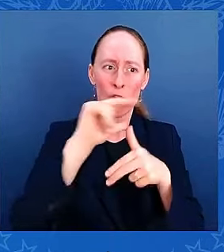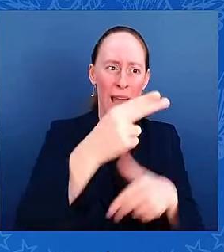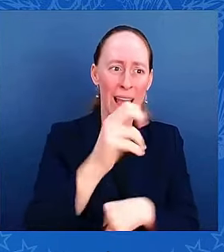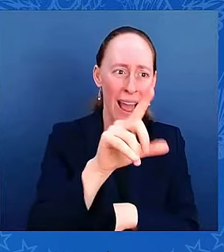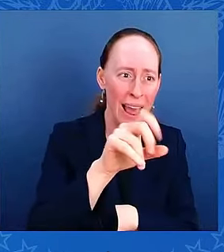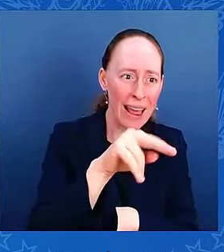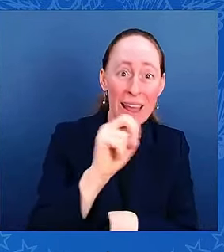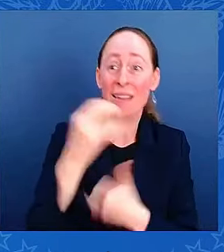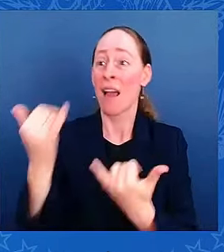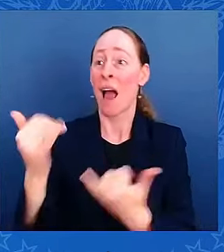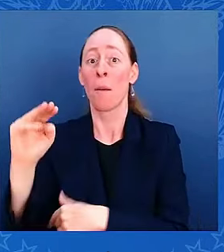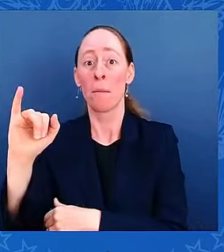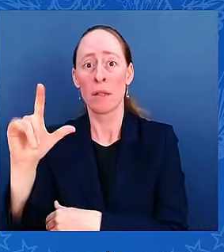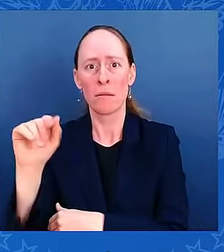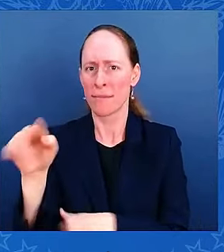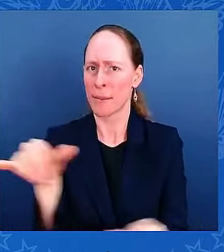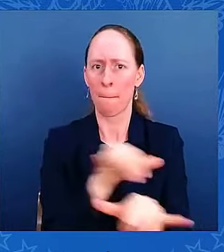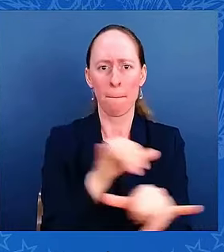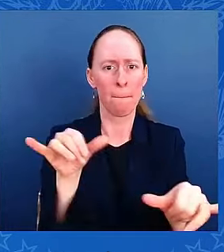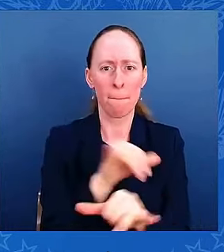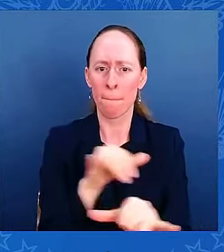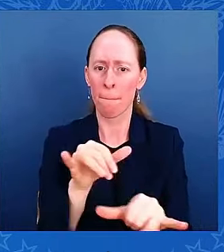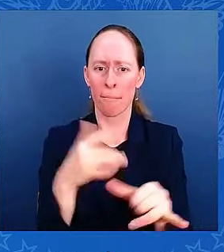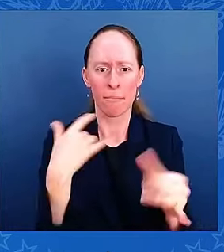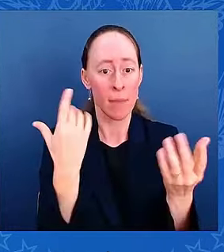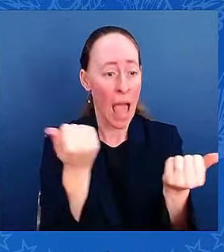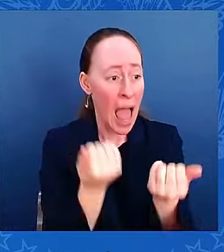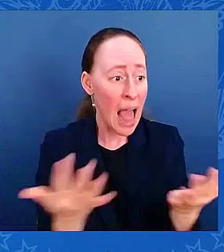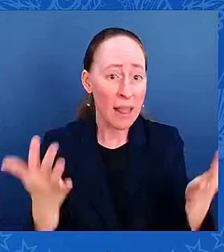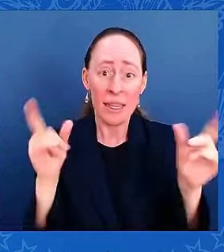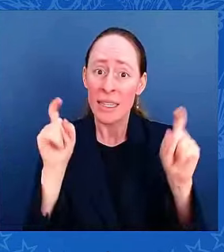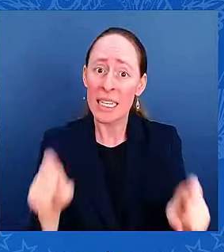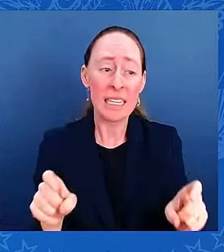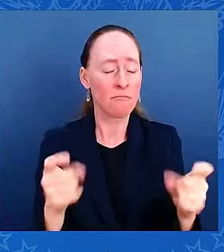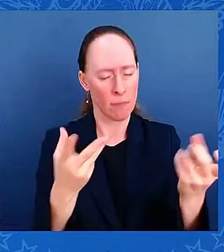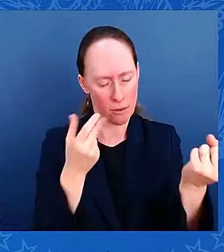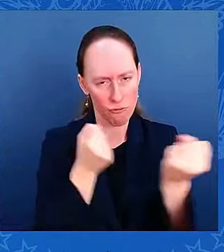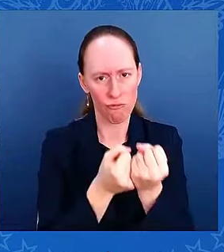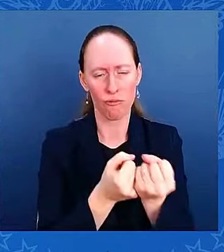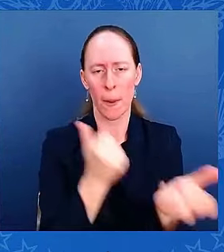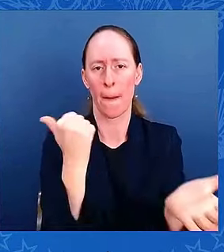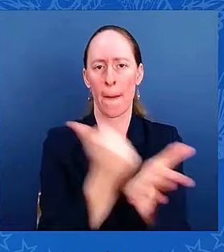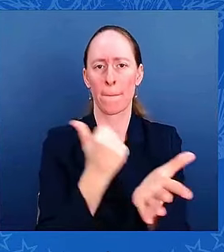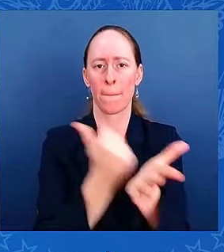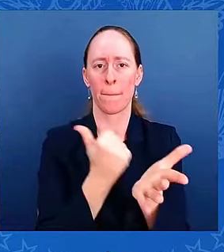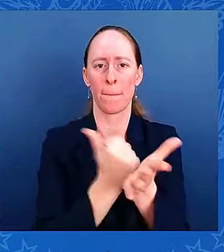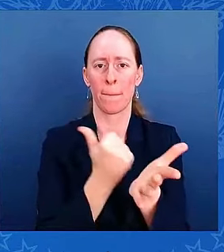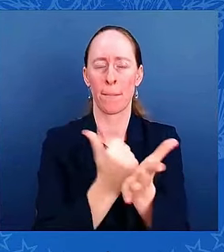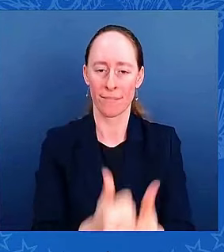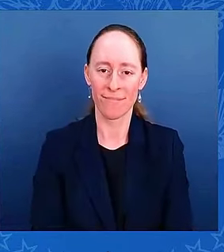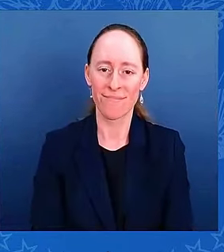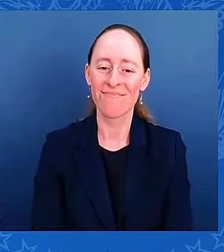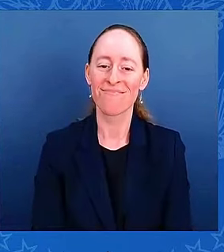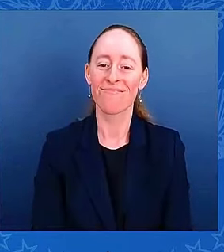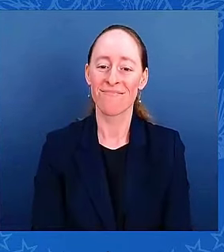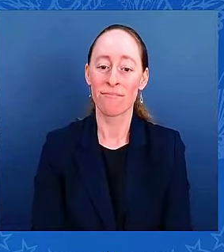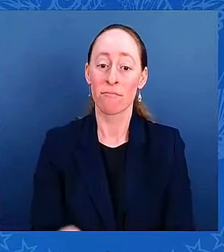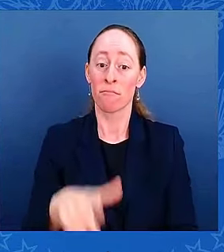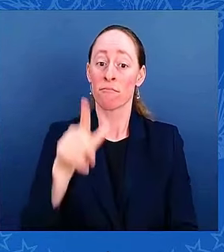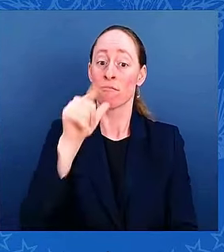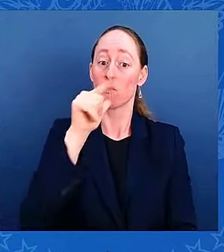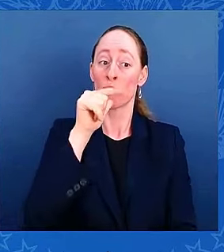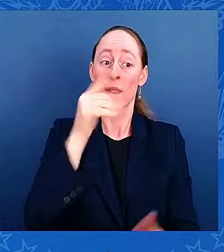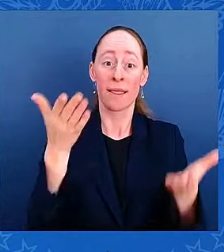get whatever they need. To the servicemen and women who are on the ground responding to these disasters, thank you. Thank you for